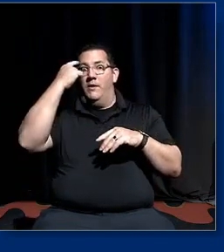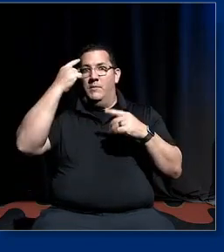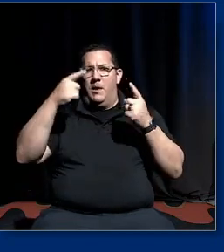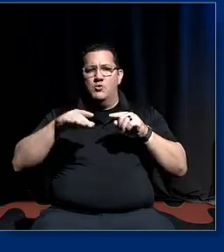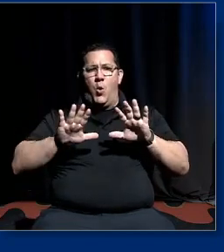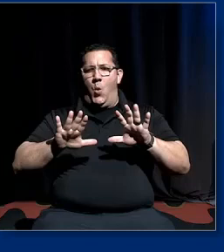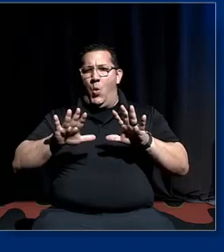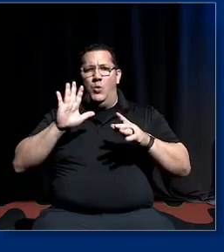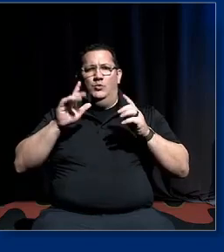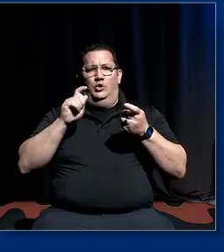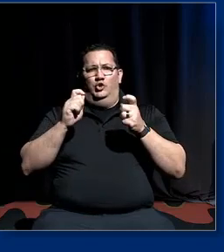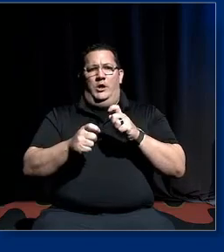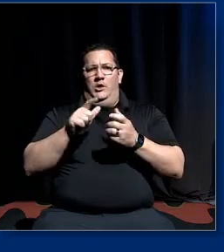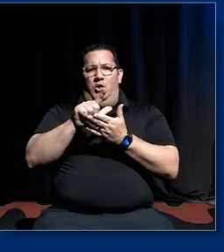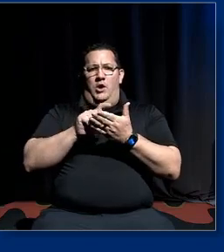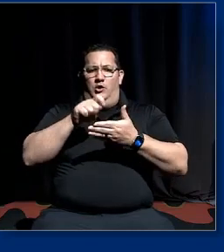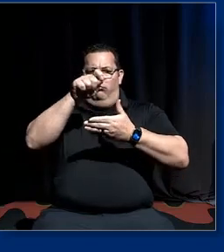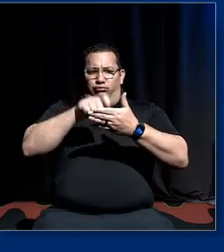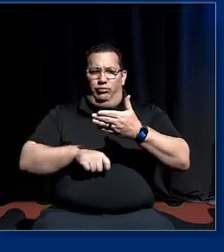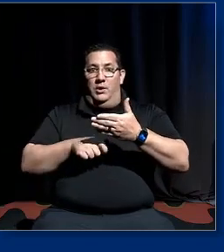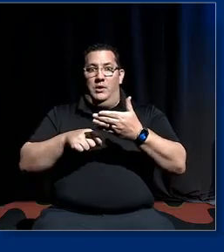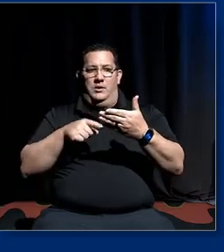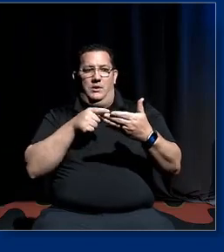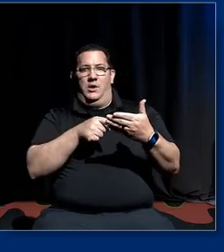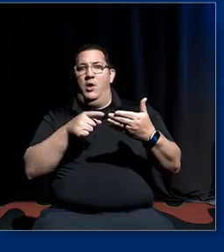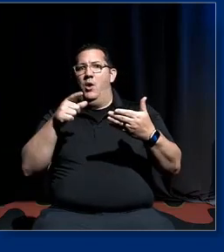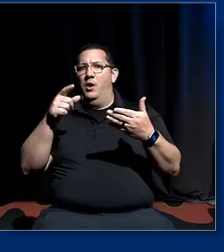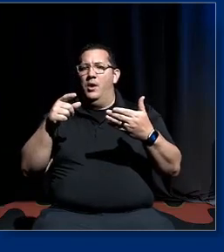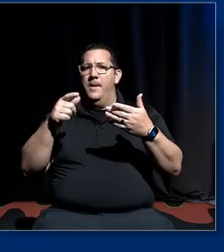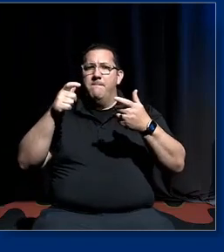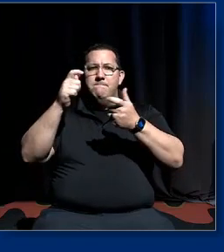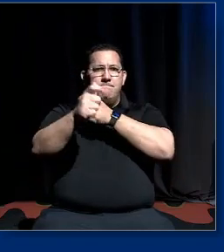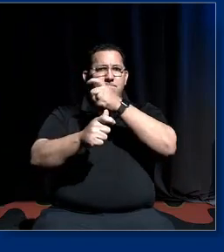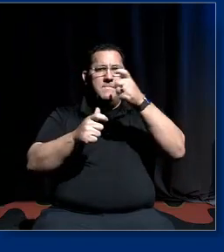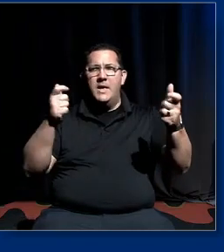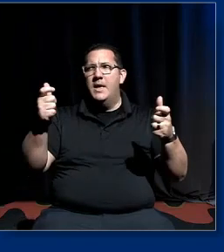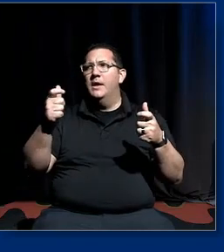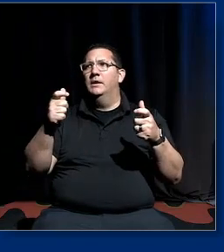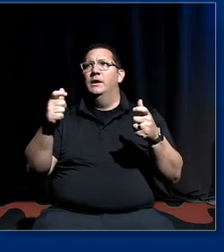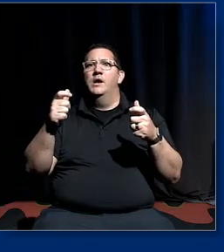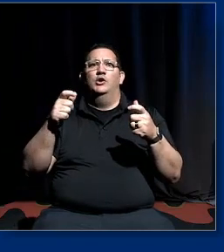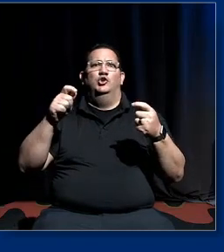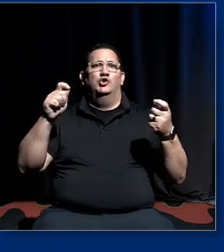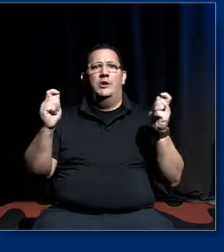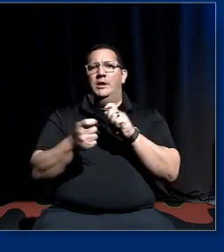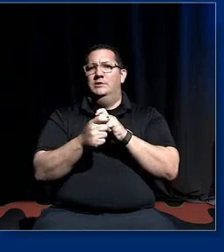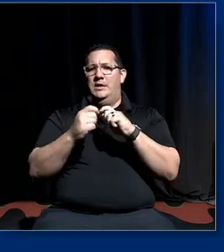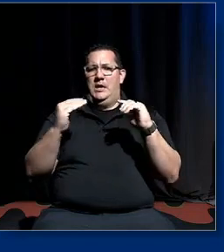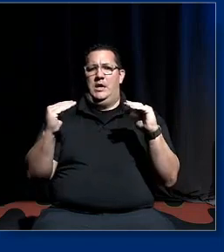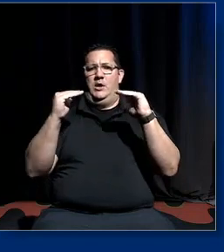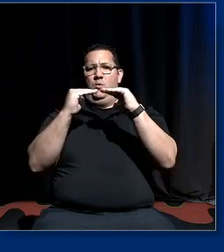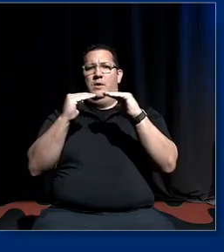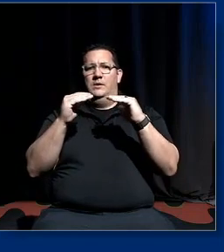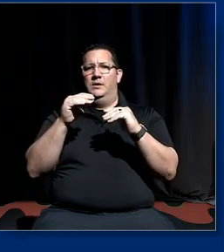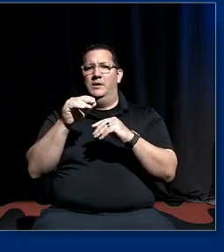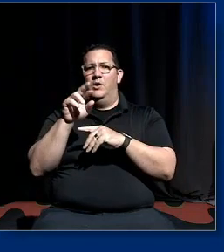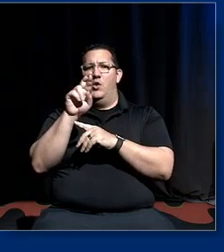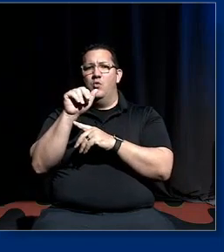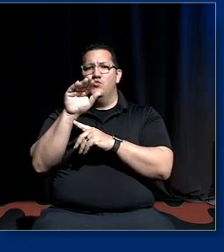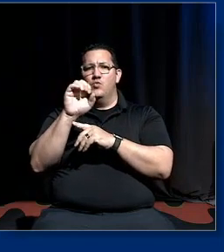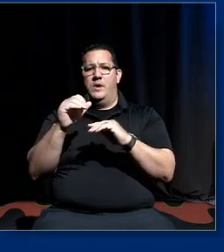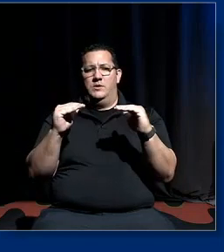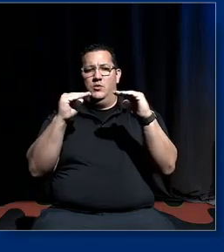be fantastic and on paper we had the most radical race equality legislation on earth but the moment it came in